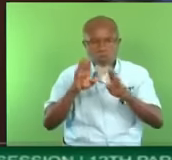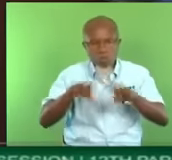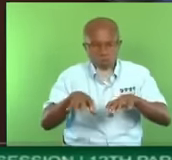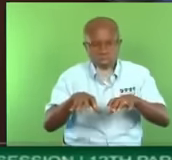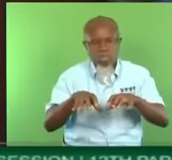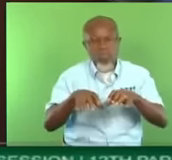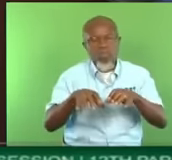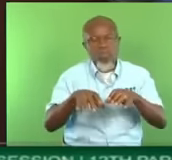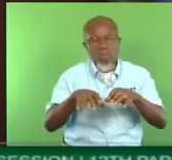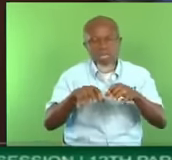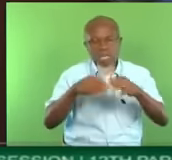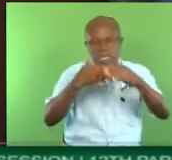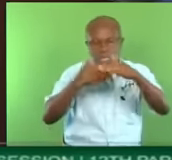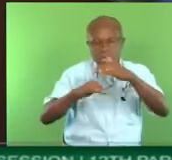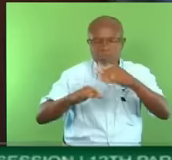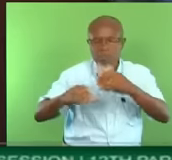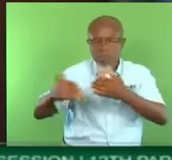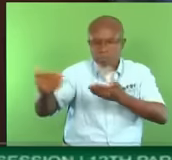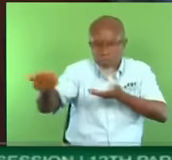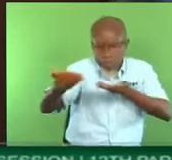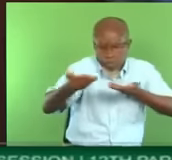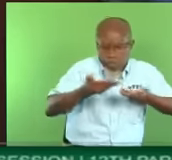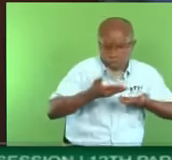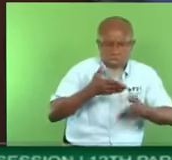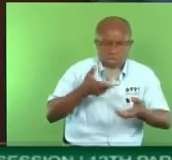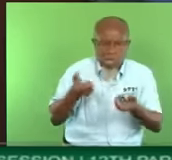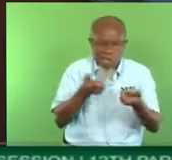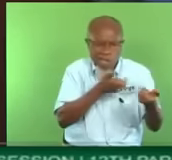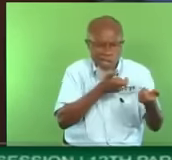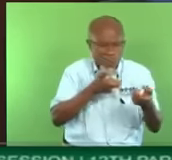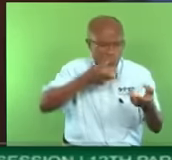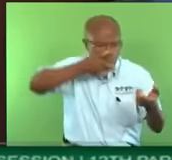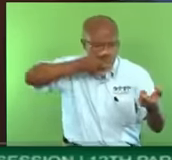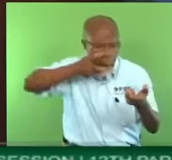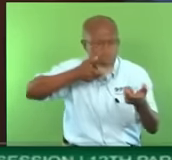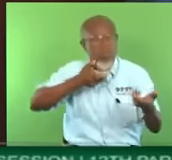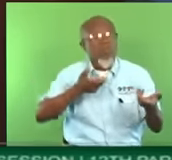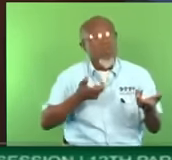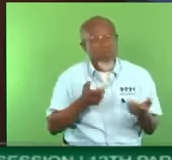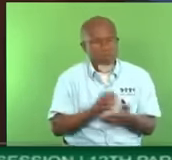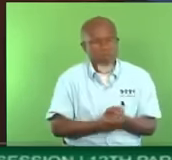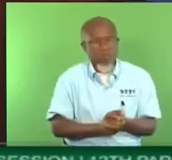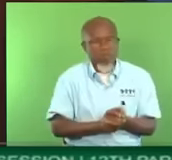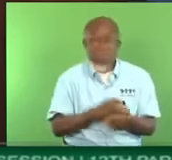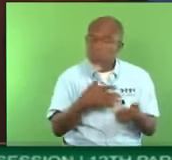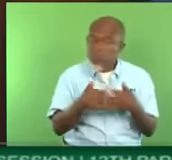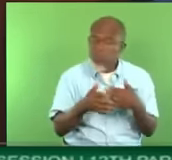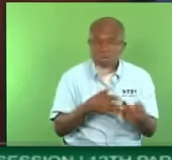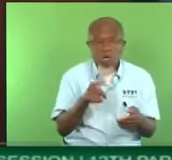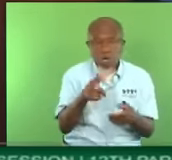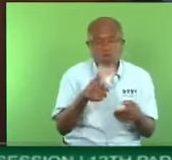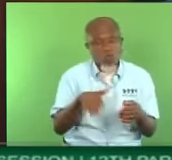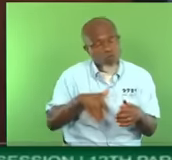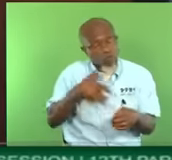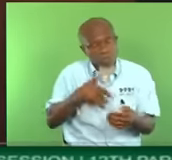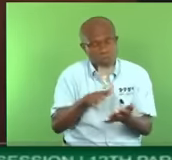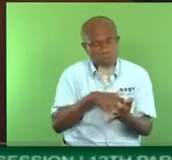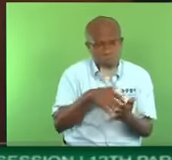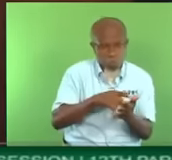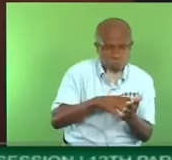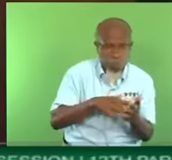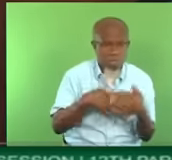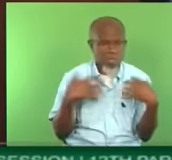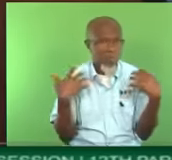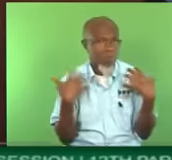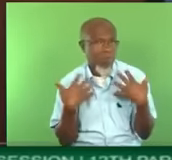I tell members of the national community, as dumb as you feel, as weak as you feel, as you may be in despair,